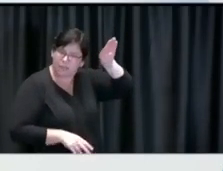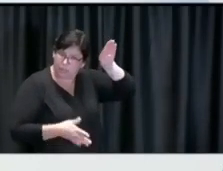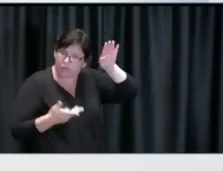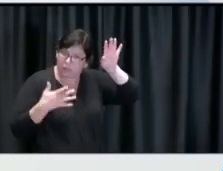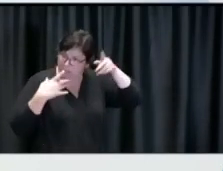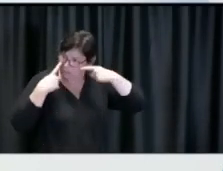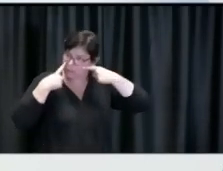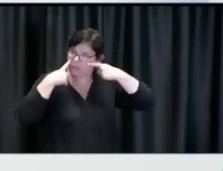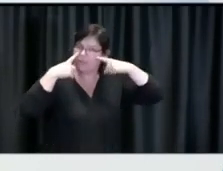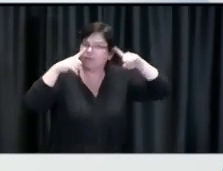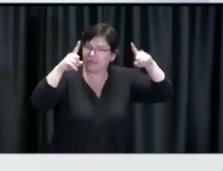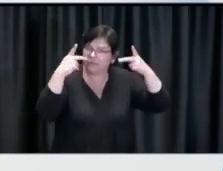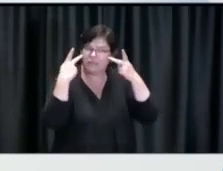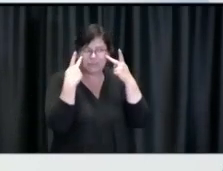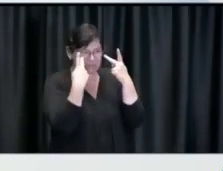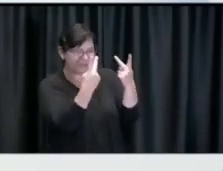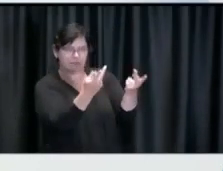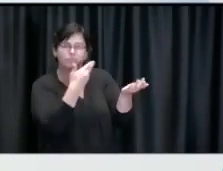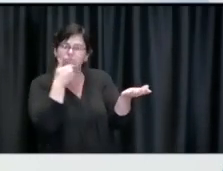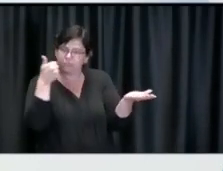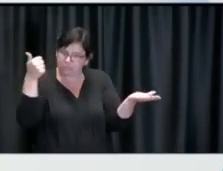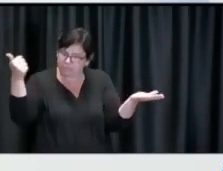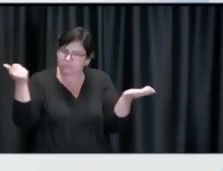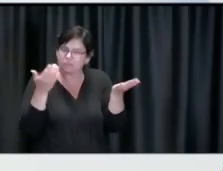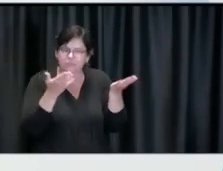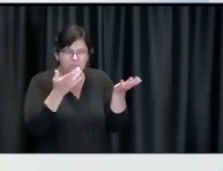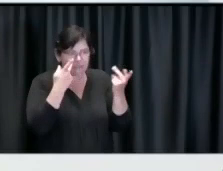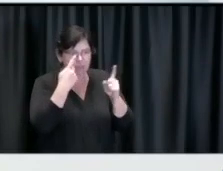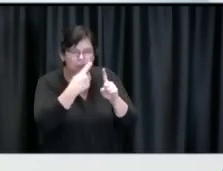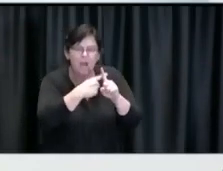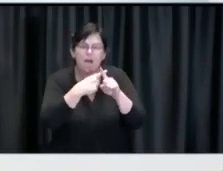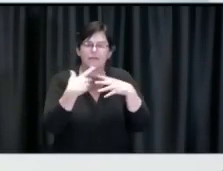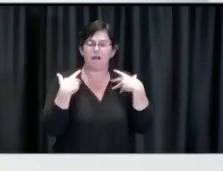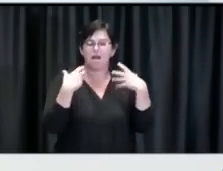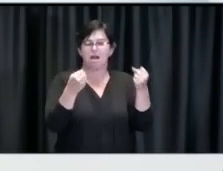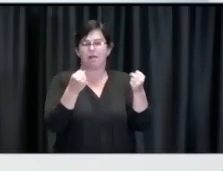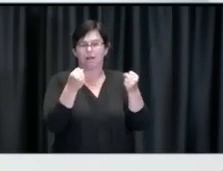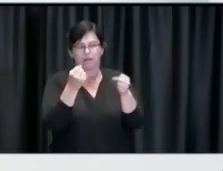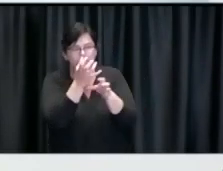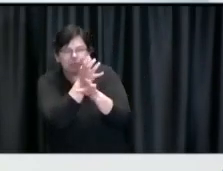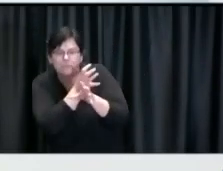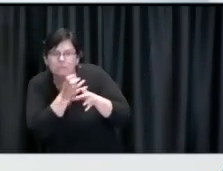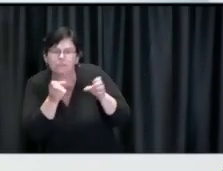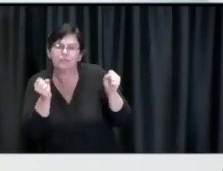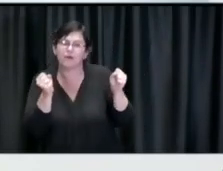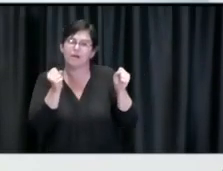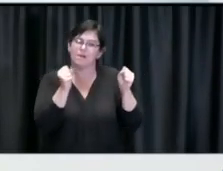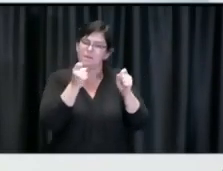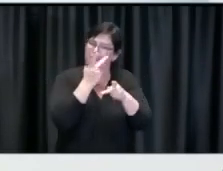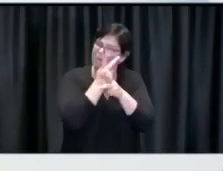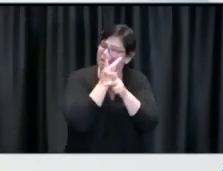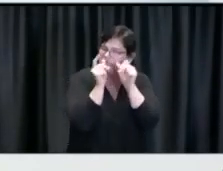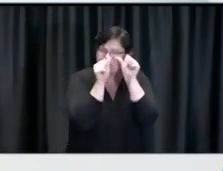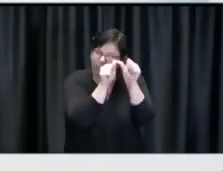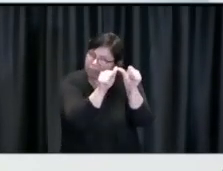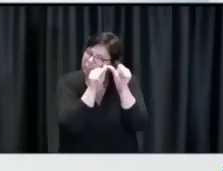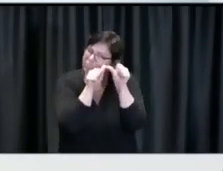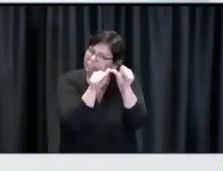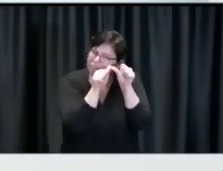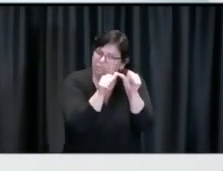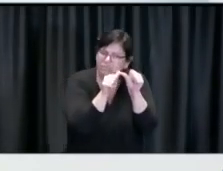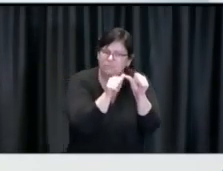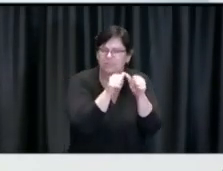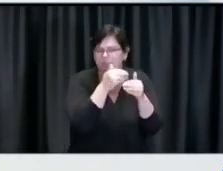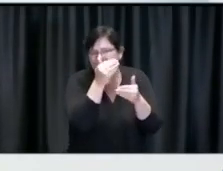Both mRNA vaccines offer you equally strong protection and a safe pathway forward into